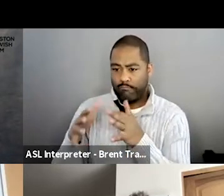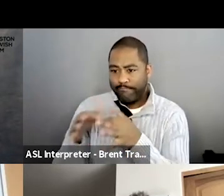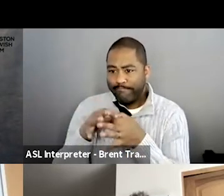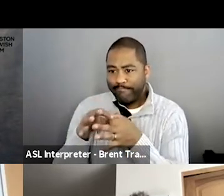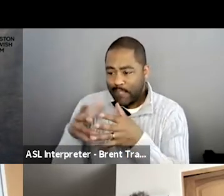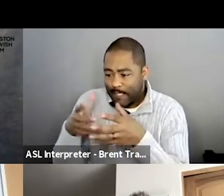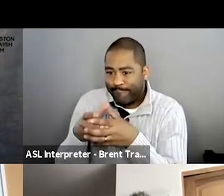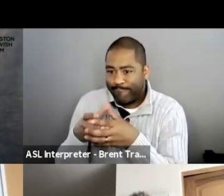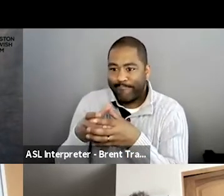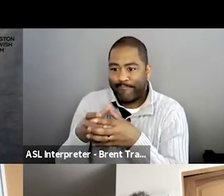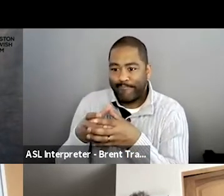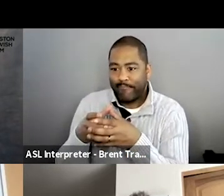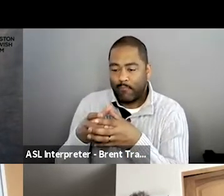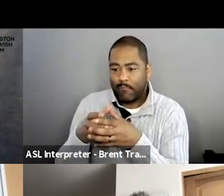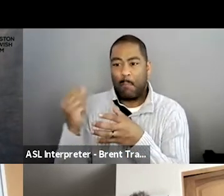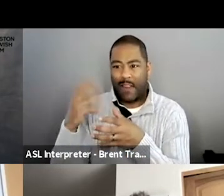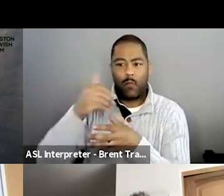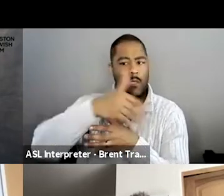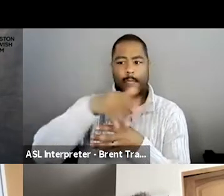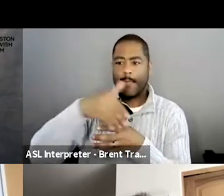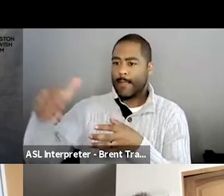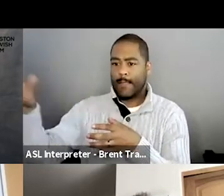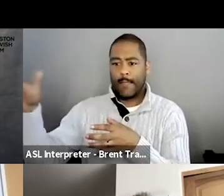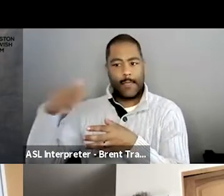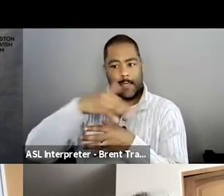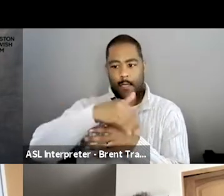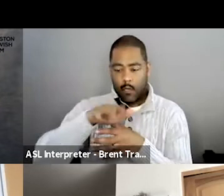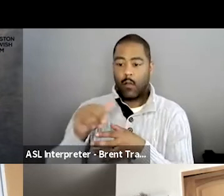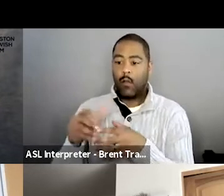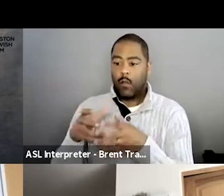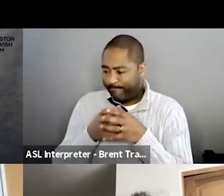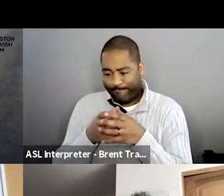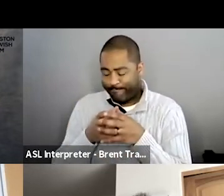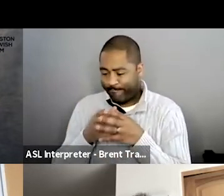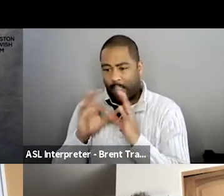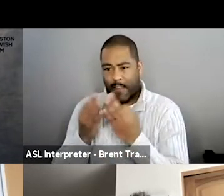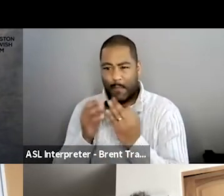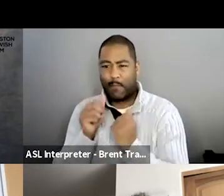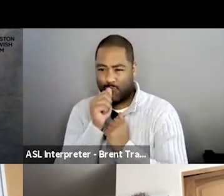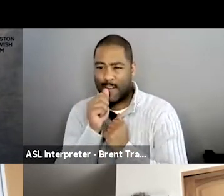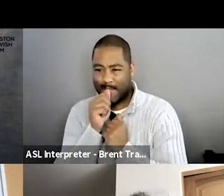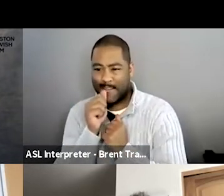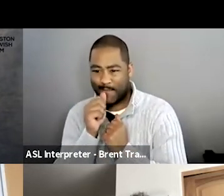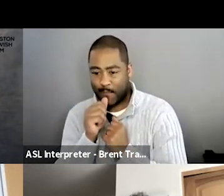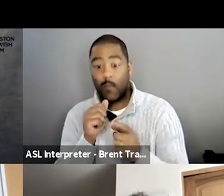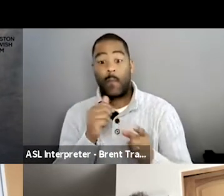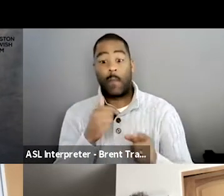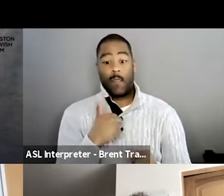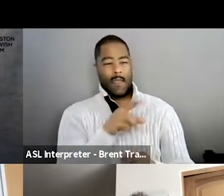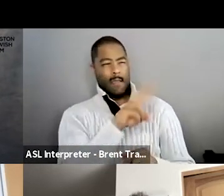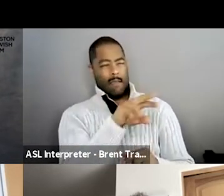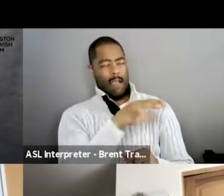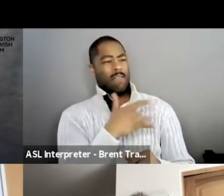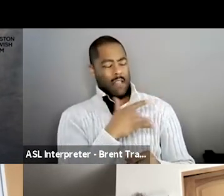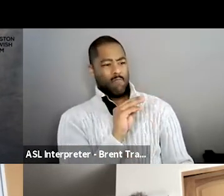this would be a person that'd be worthwhile to spend time with, and also would respect who